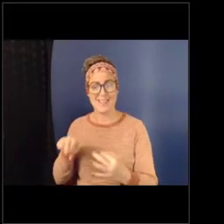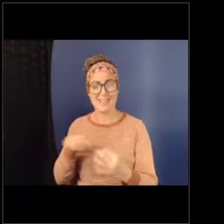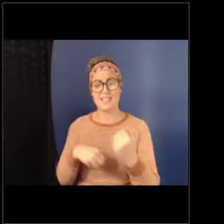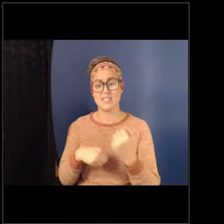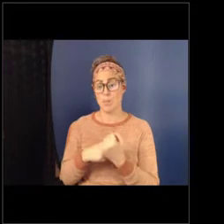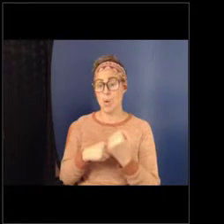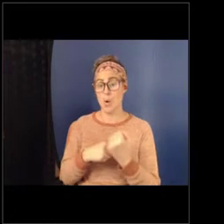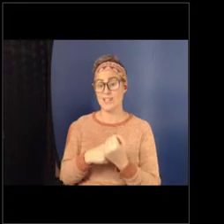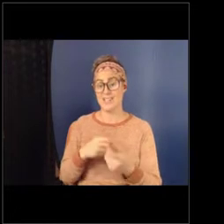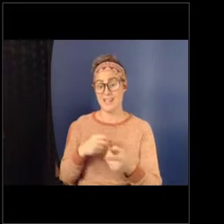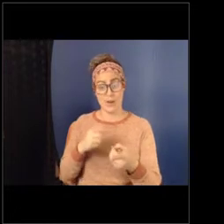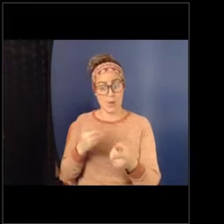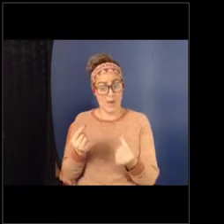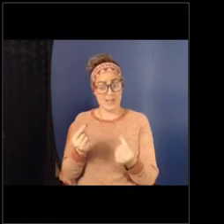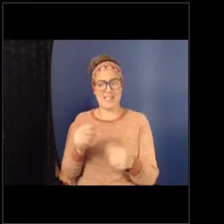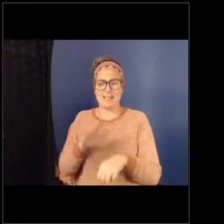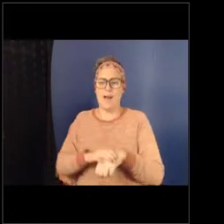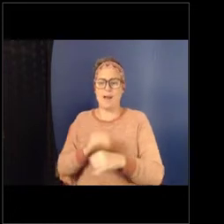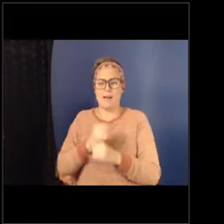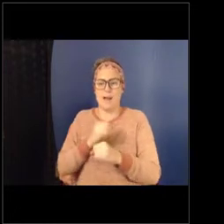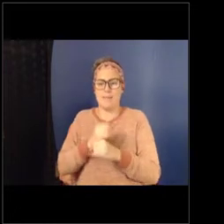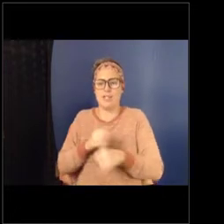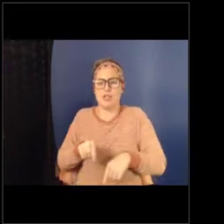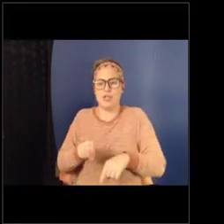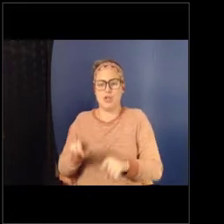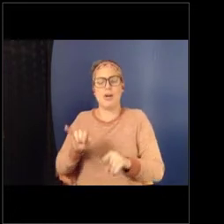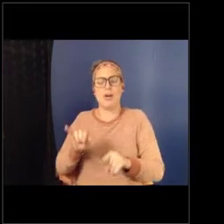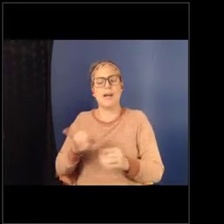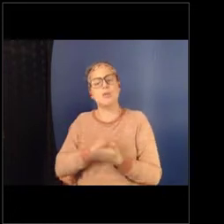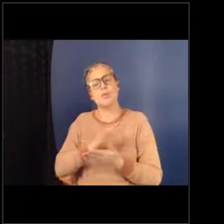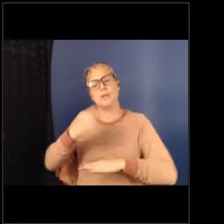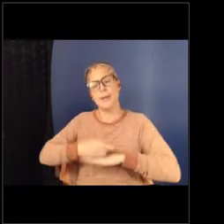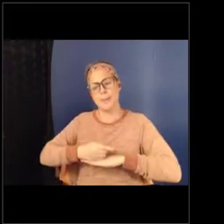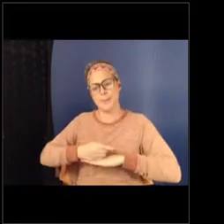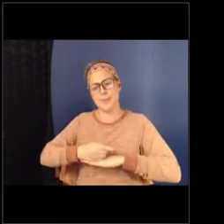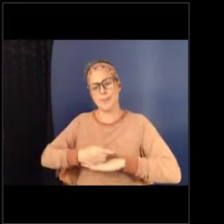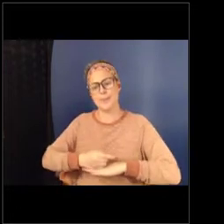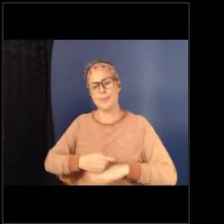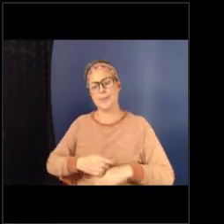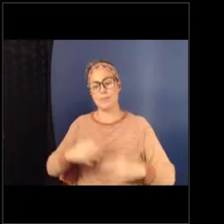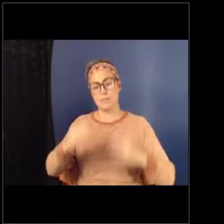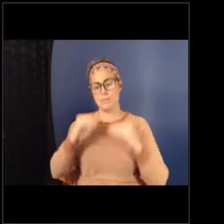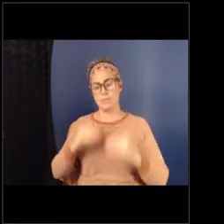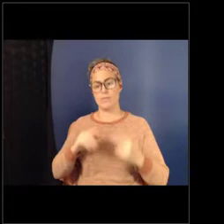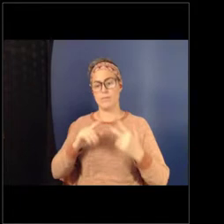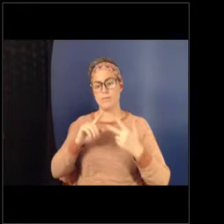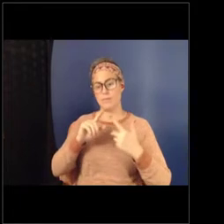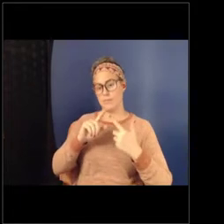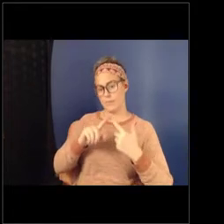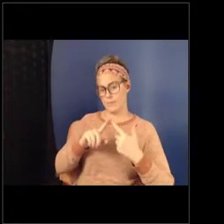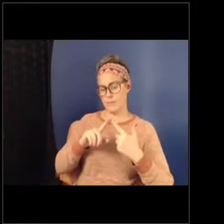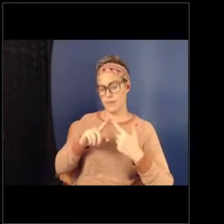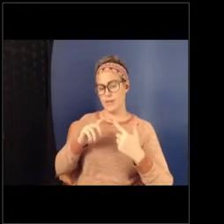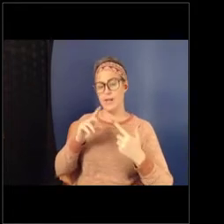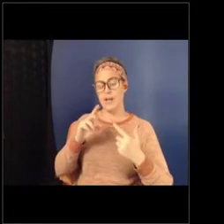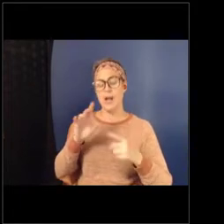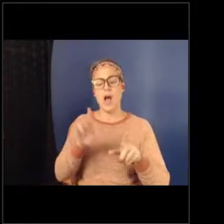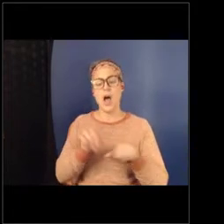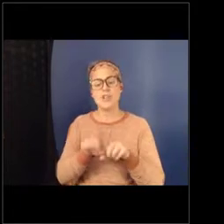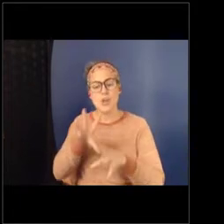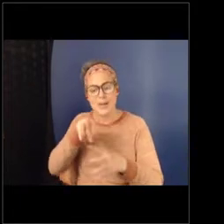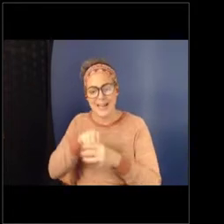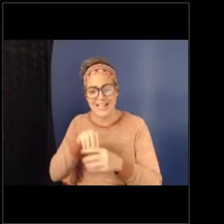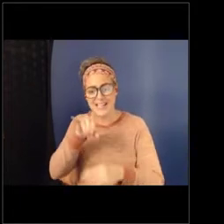school day. And then we knew that engaging youth as leaders and influencers would be the only way that we could make any